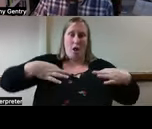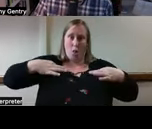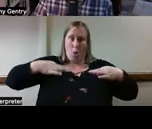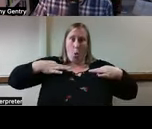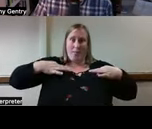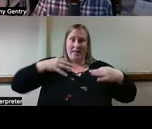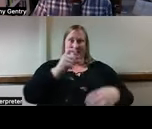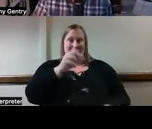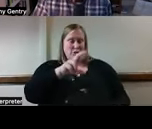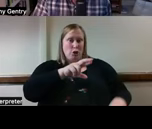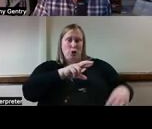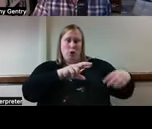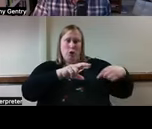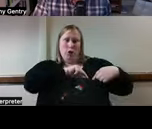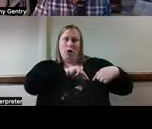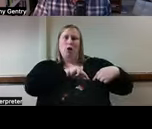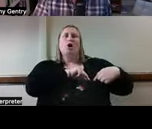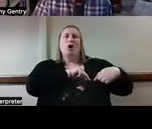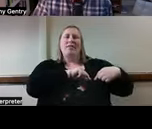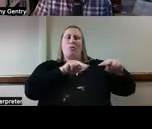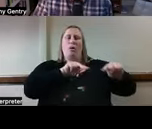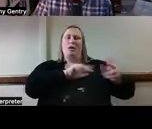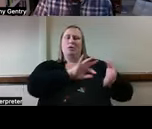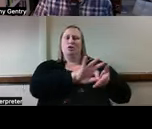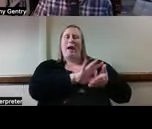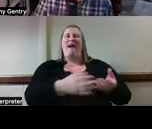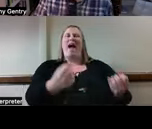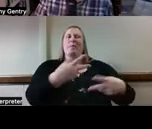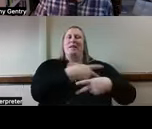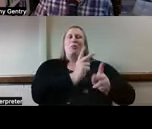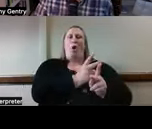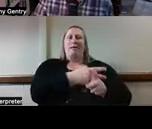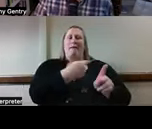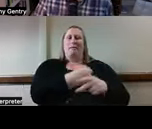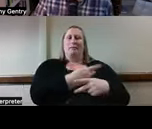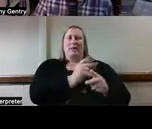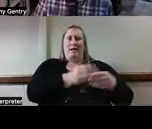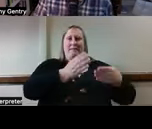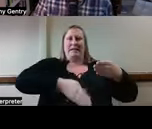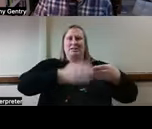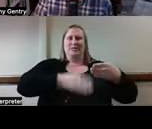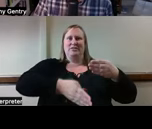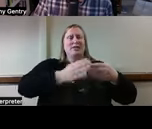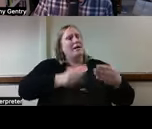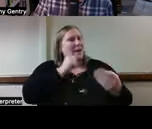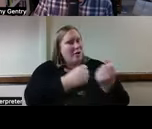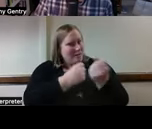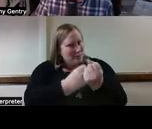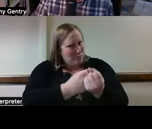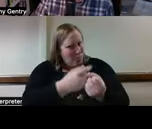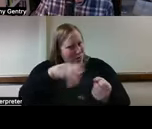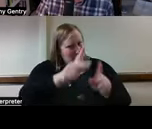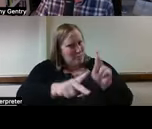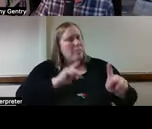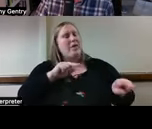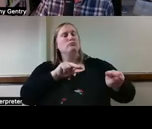They're designed to track productivity, location, and activity, not so much supporting people as tracking them for